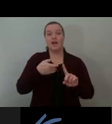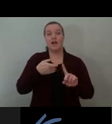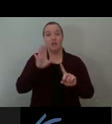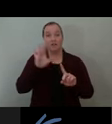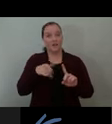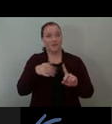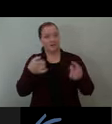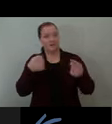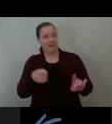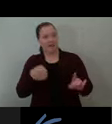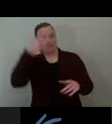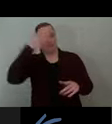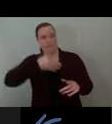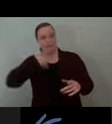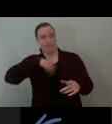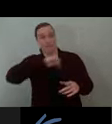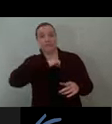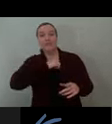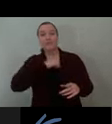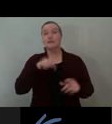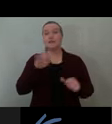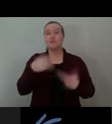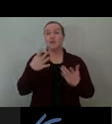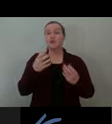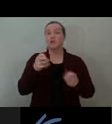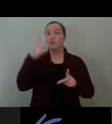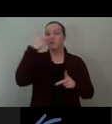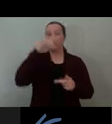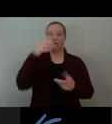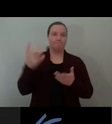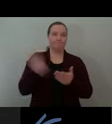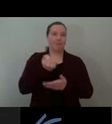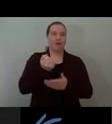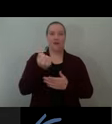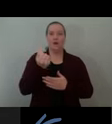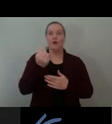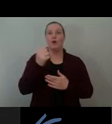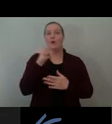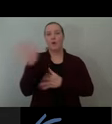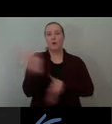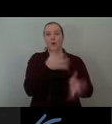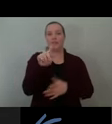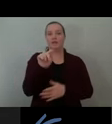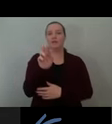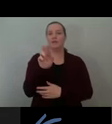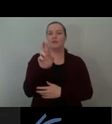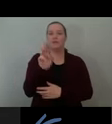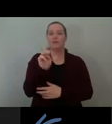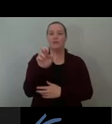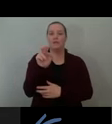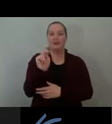This creates opportunity for us to use the, using the wind turbine for our proposal. Next.